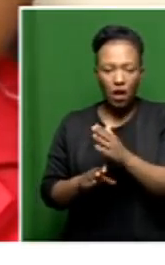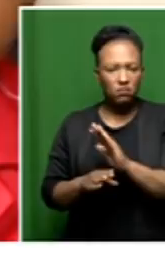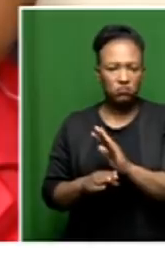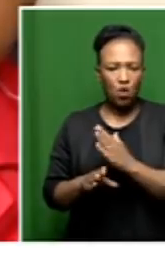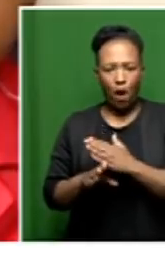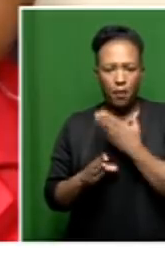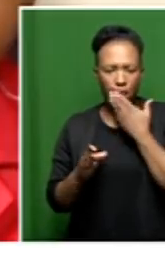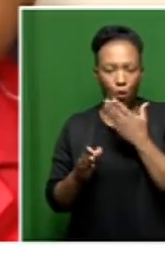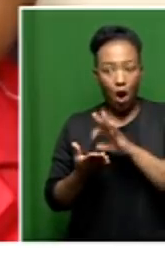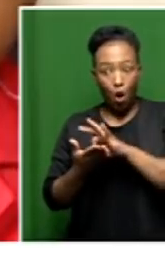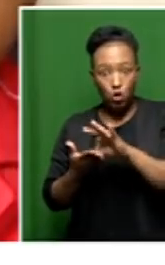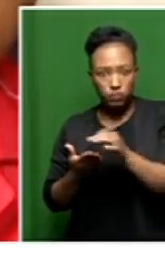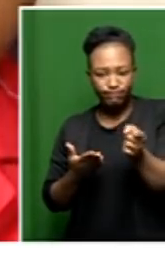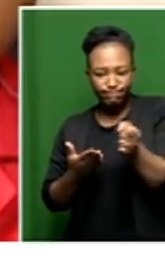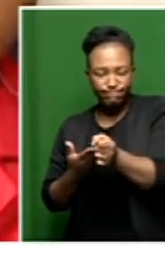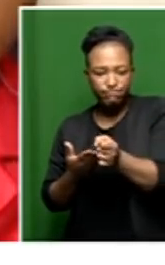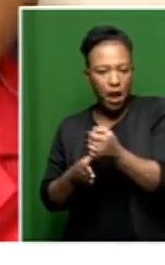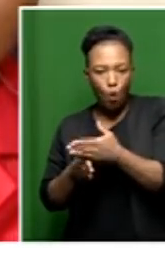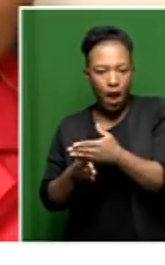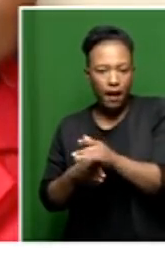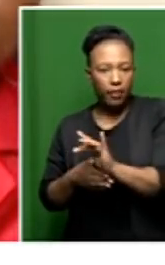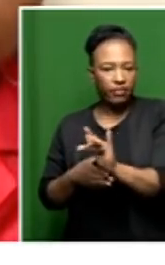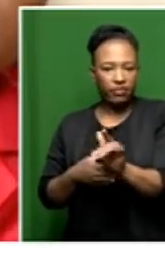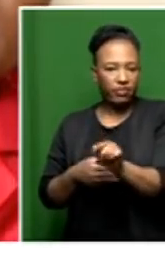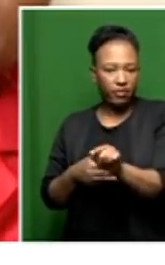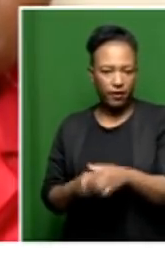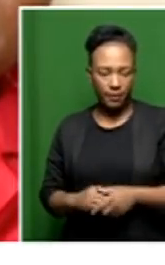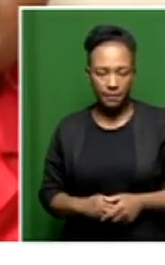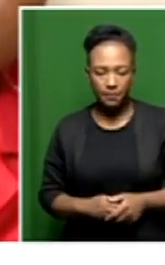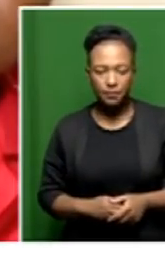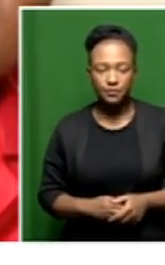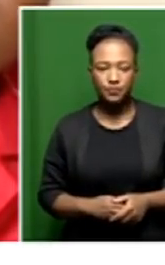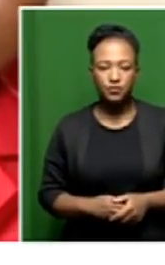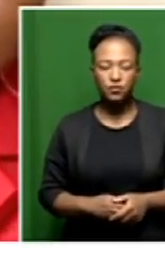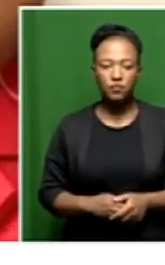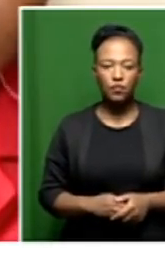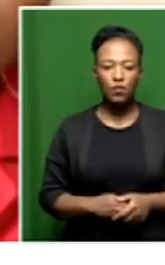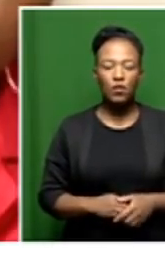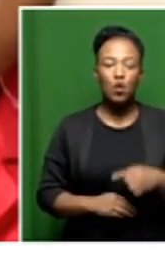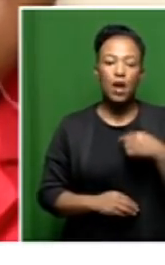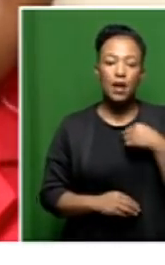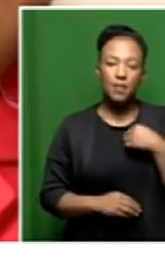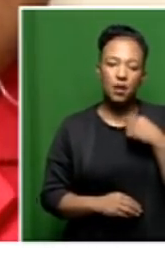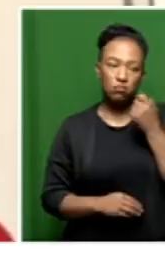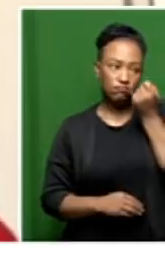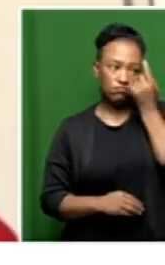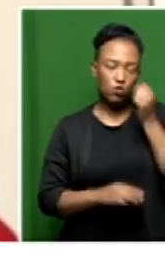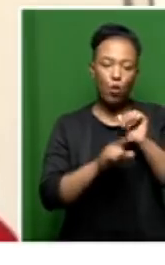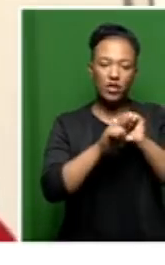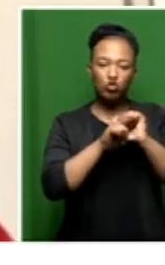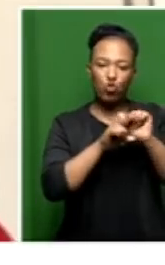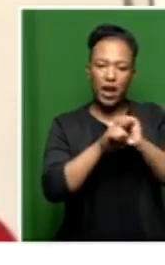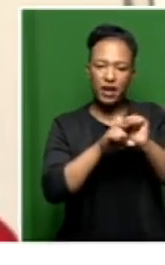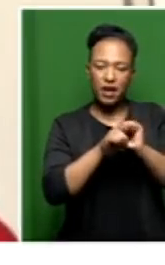which they are contracted. My understanding was that with the training that they were undergoing or